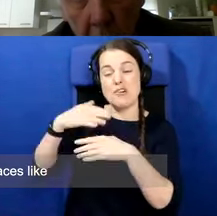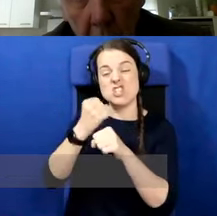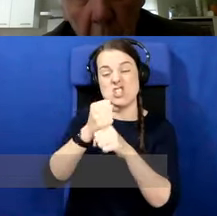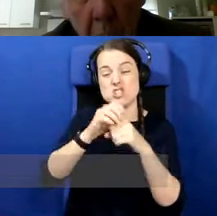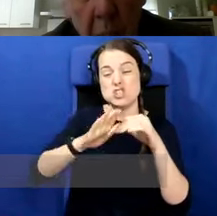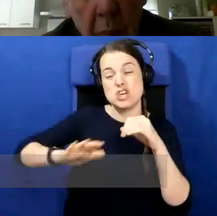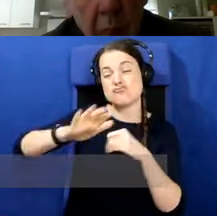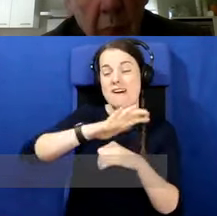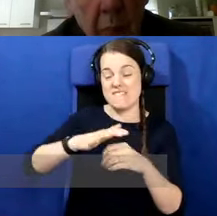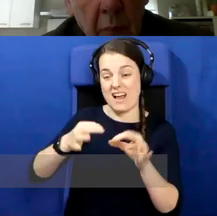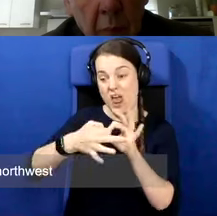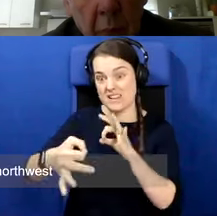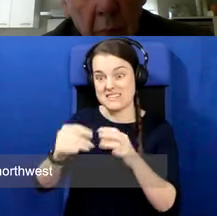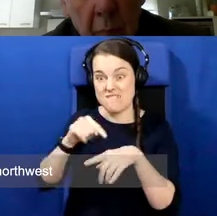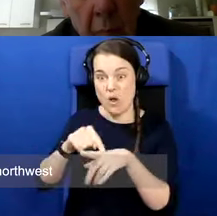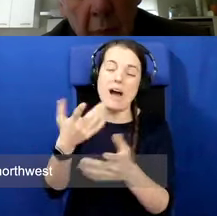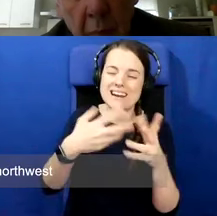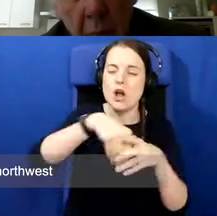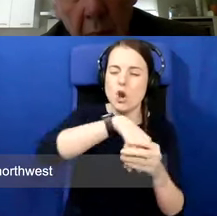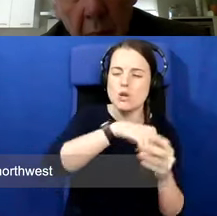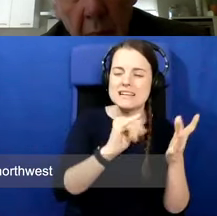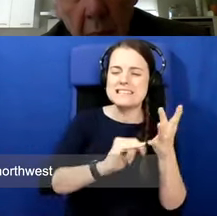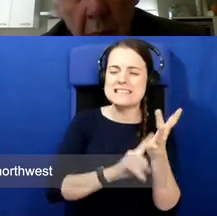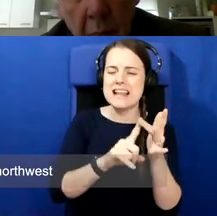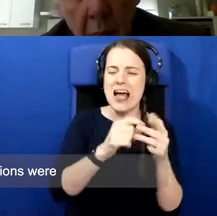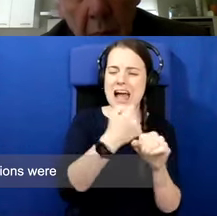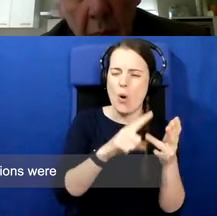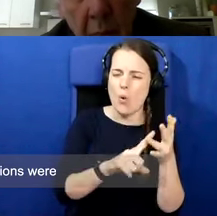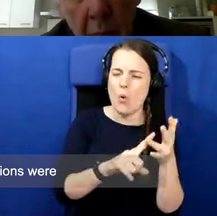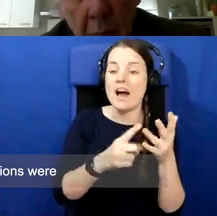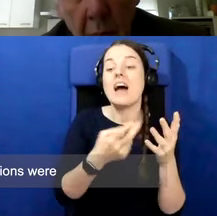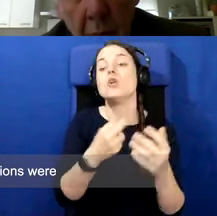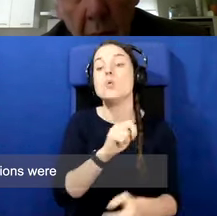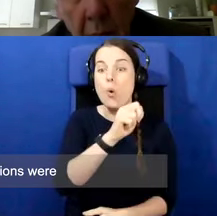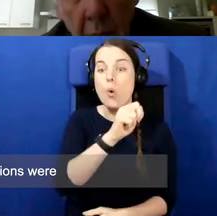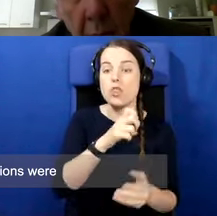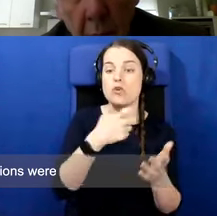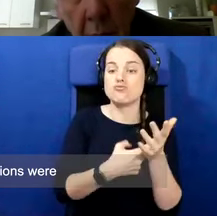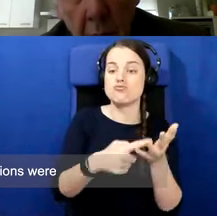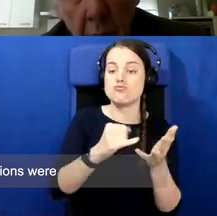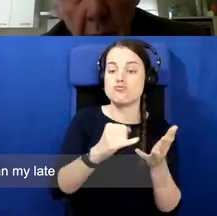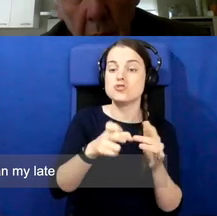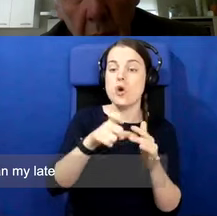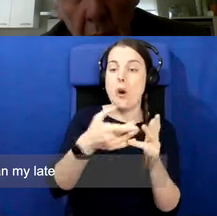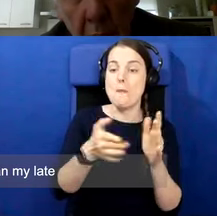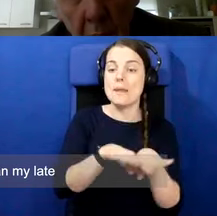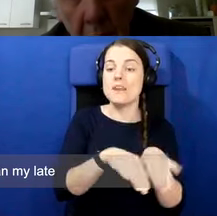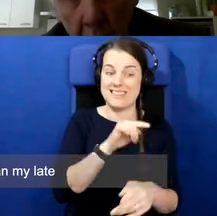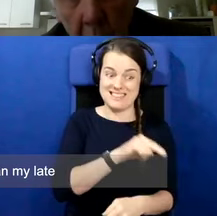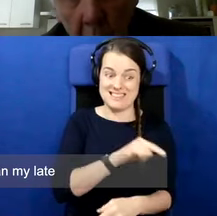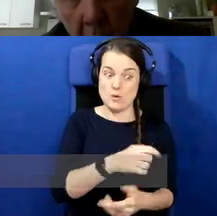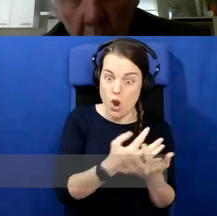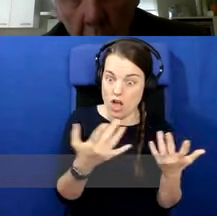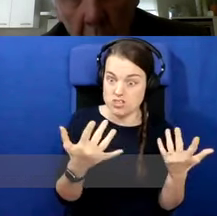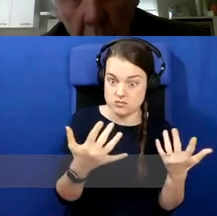Sligo in that. So, all kinds of connections, North Ross Common, all kinds of connections were, were, were breached by that. I mean, my late